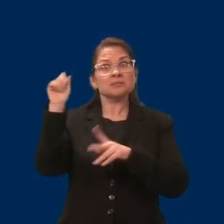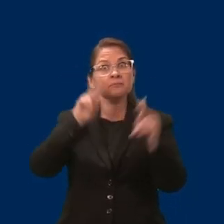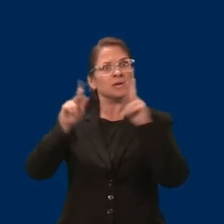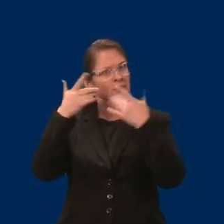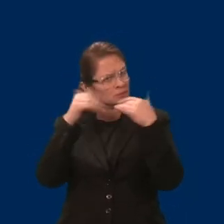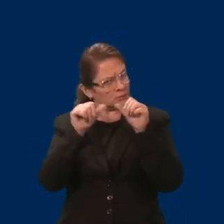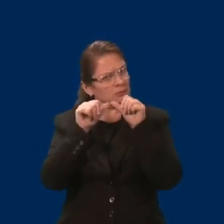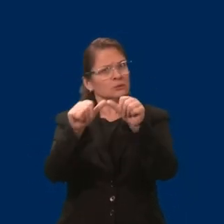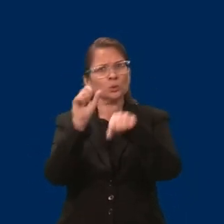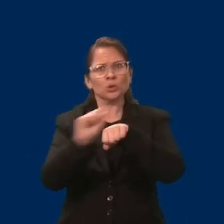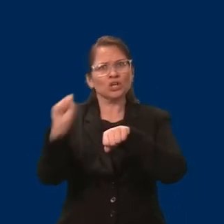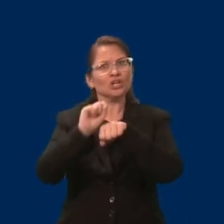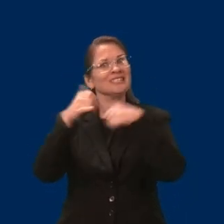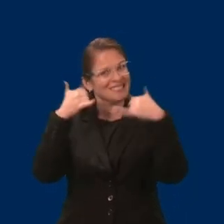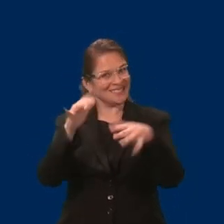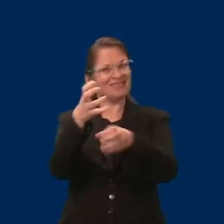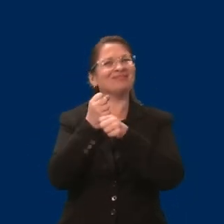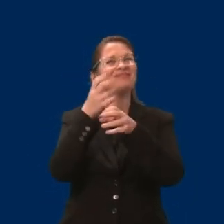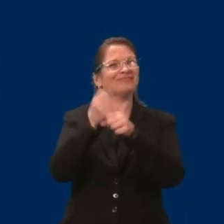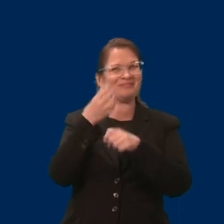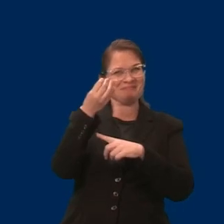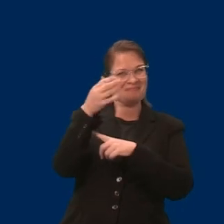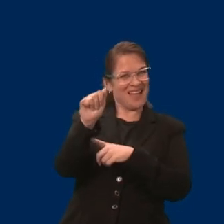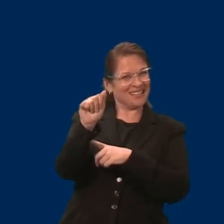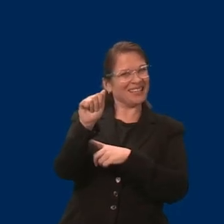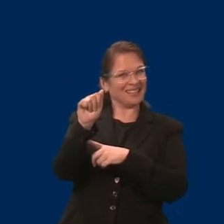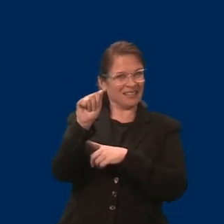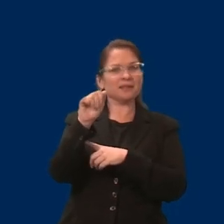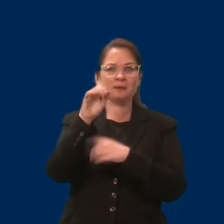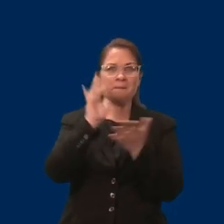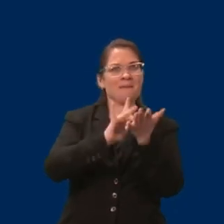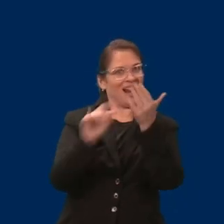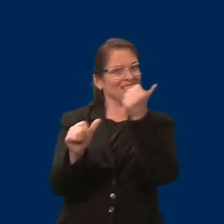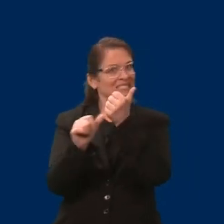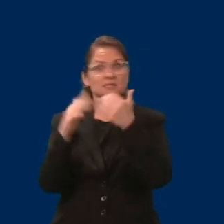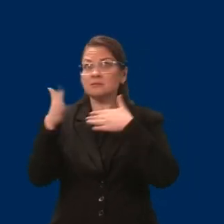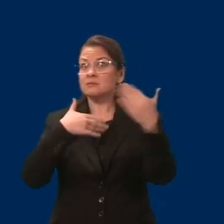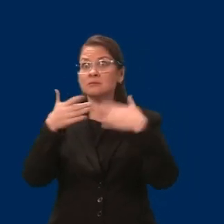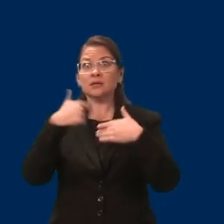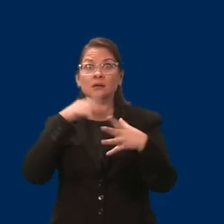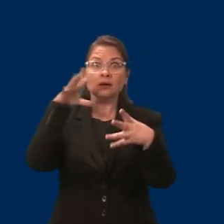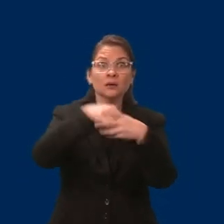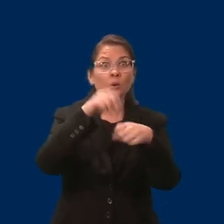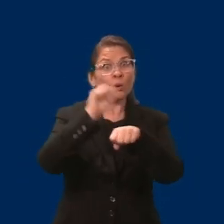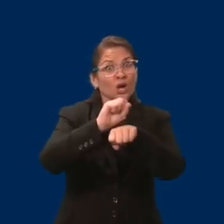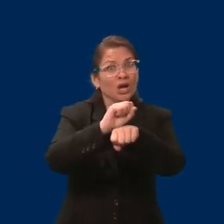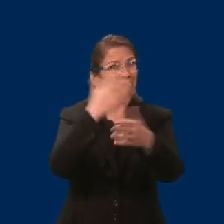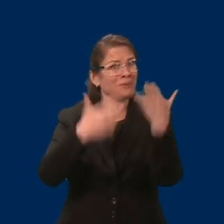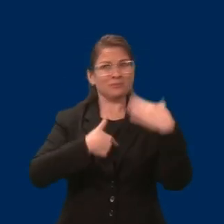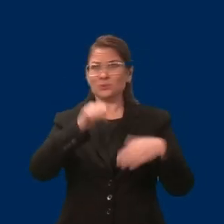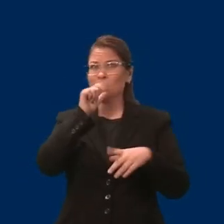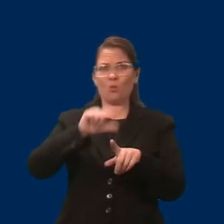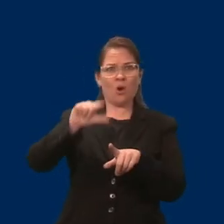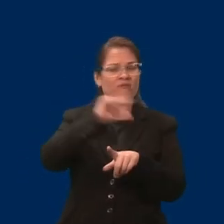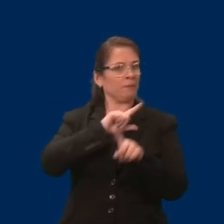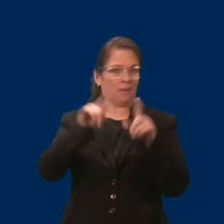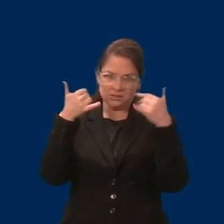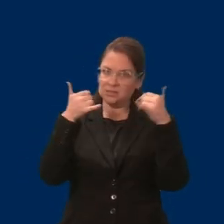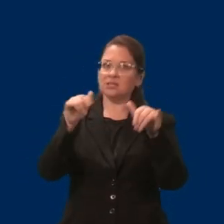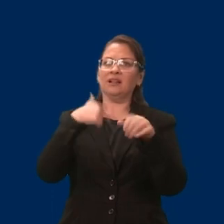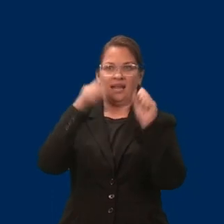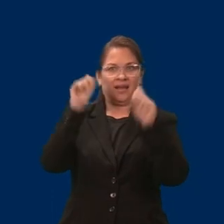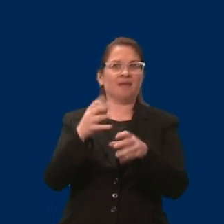after their career paths take them away from income-based qualifications. Participants pay a monthly premium based on their wages,